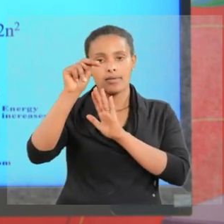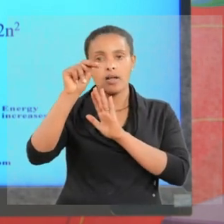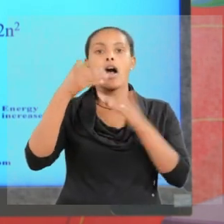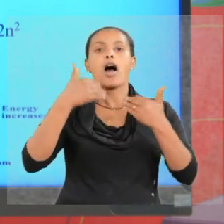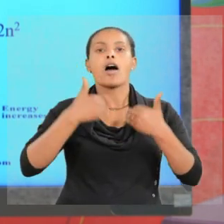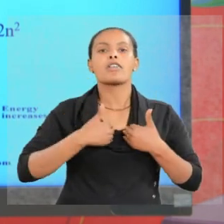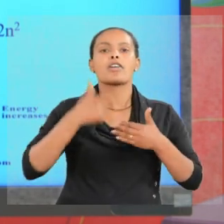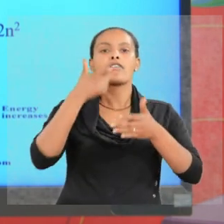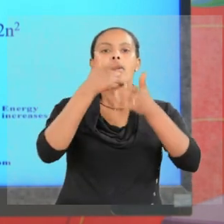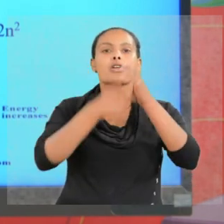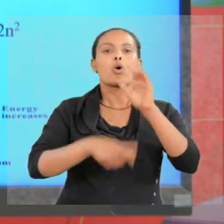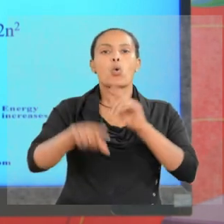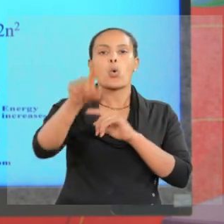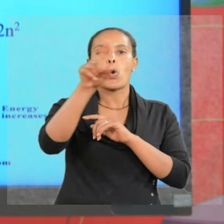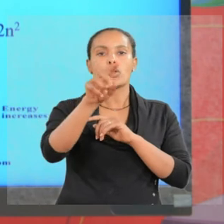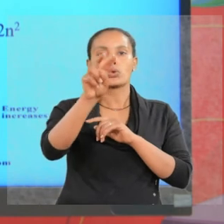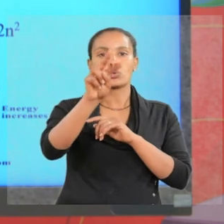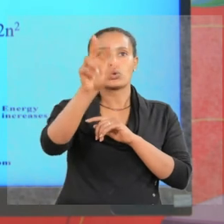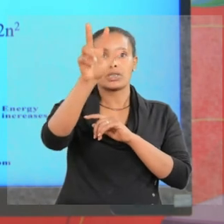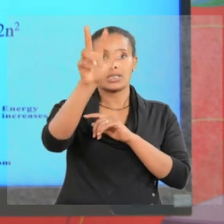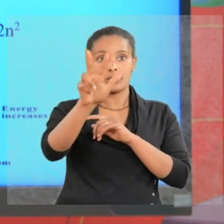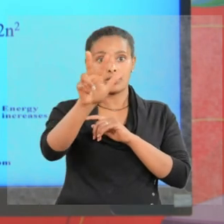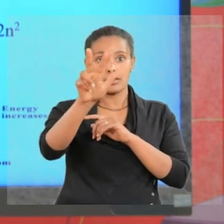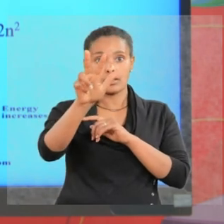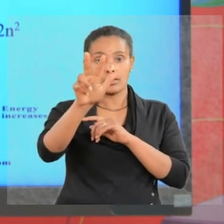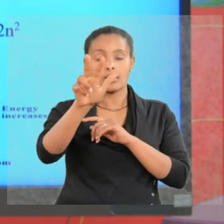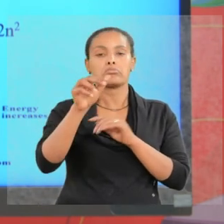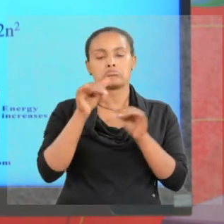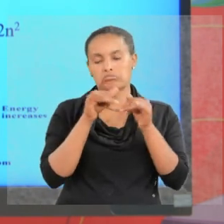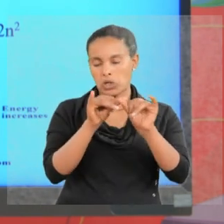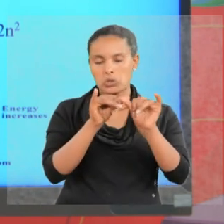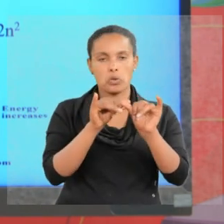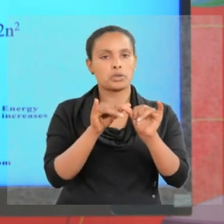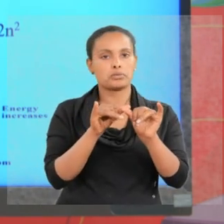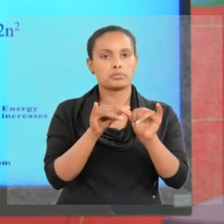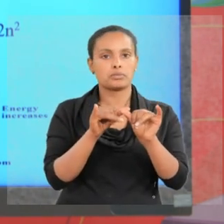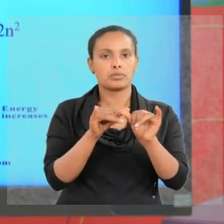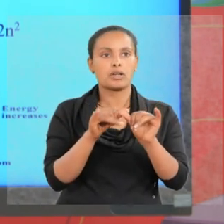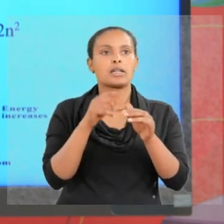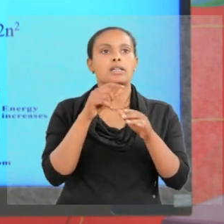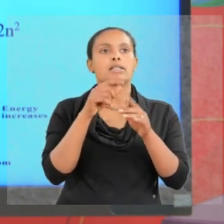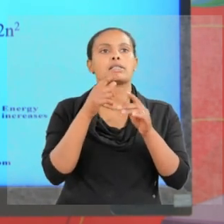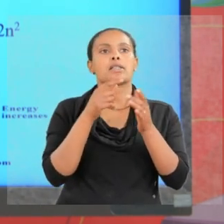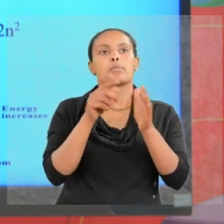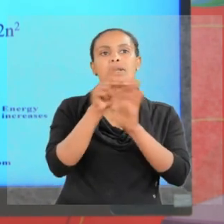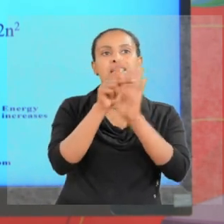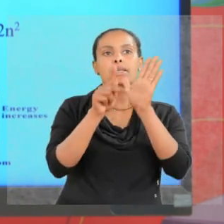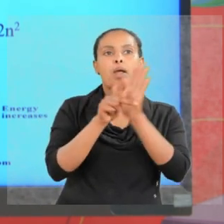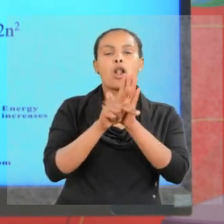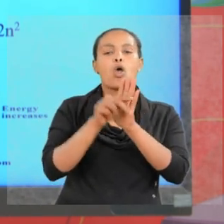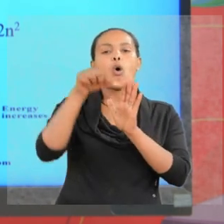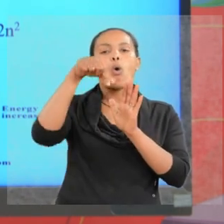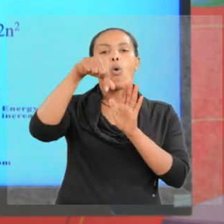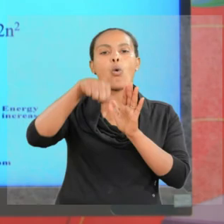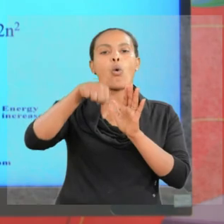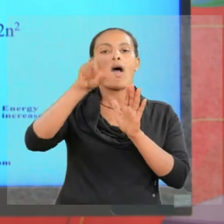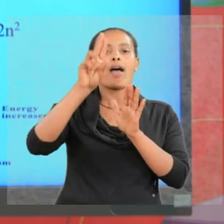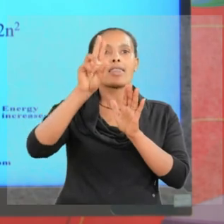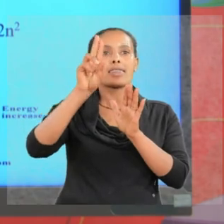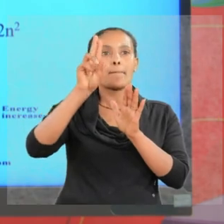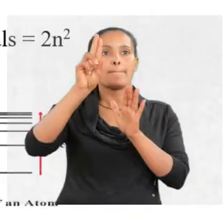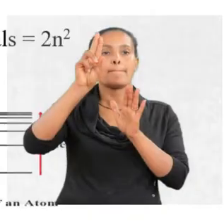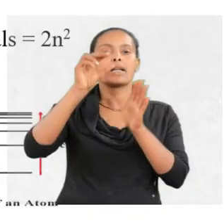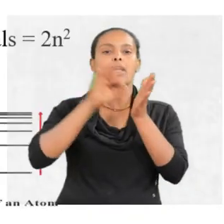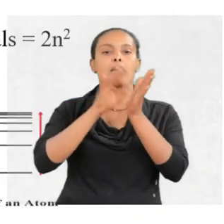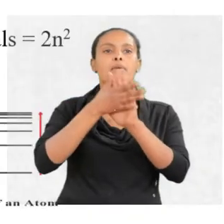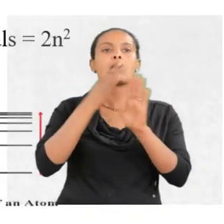having value 1, 2, 3, and so on. The principal quantum number n indicates